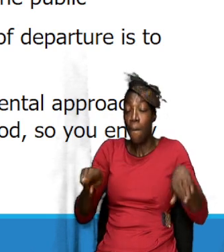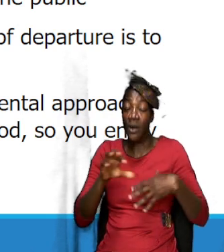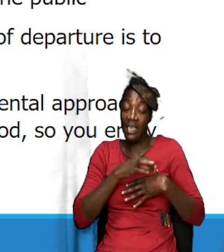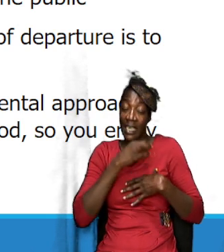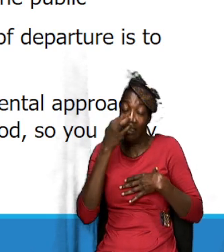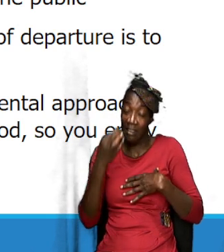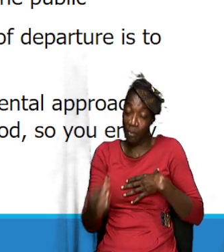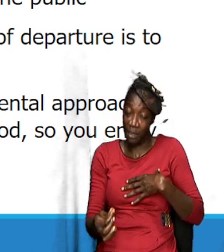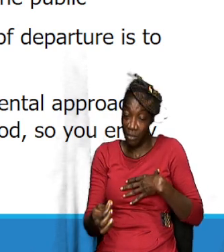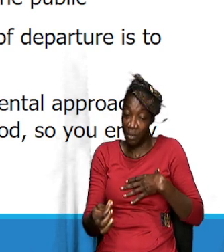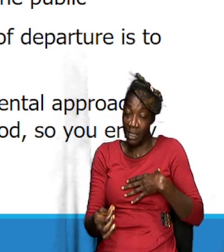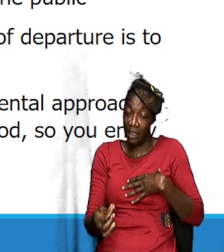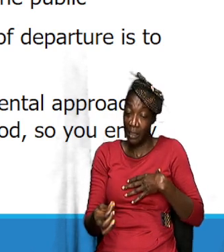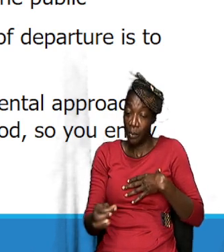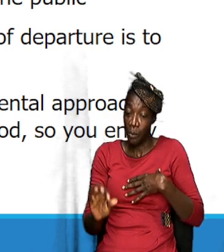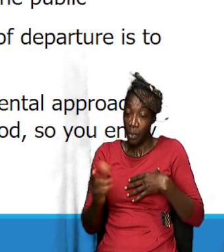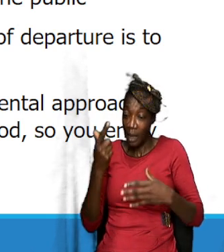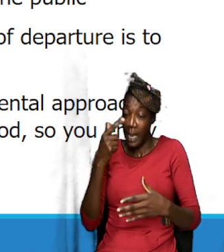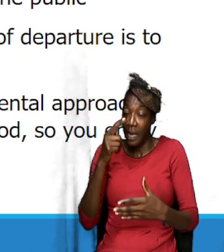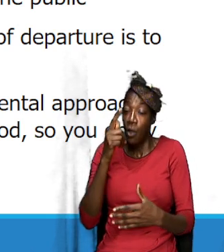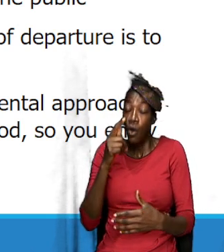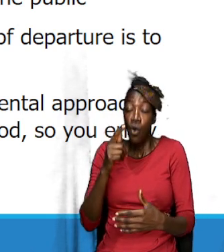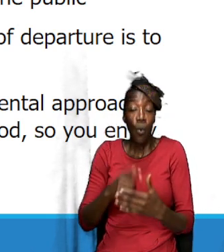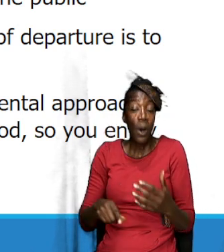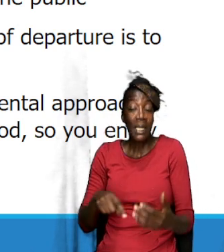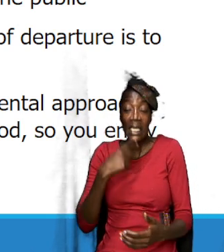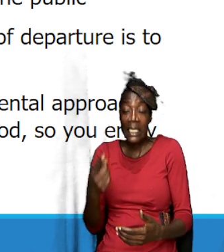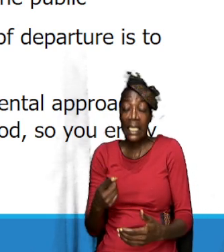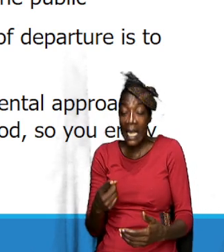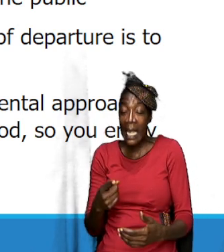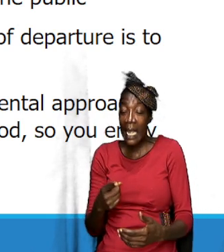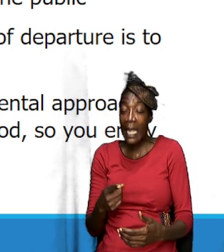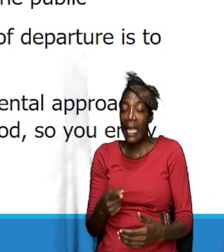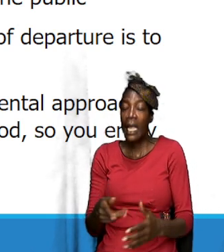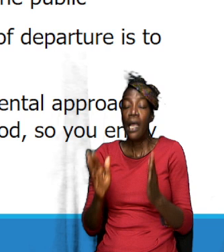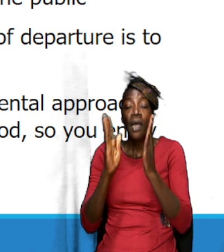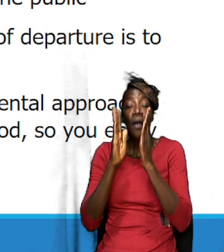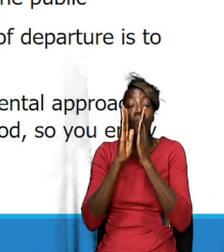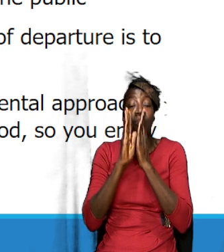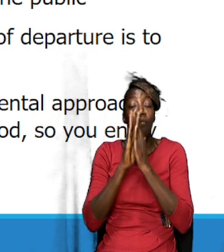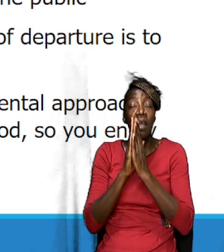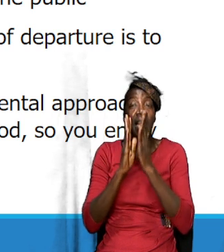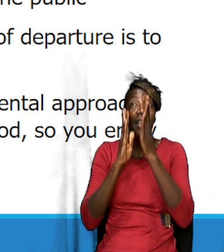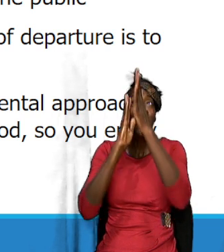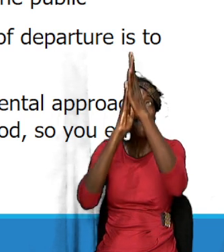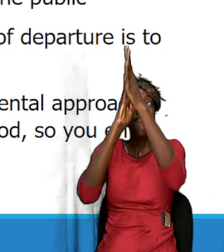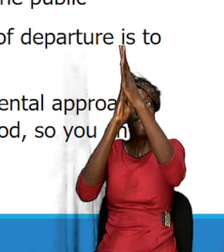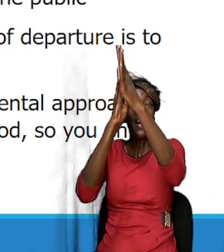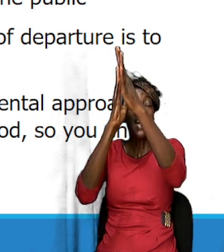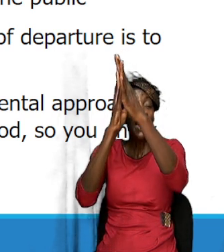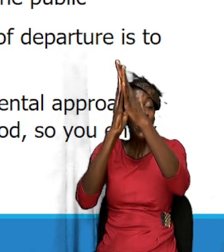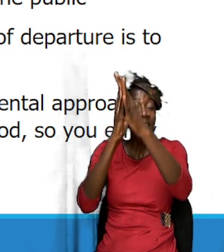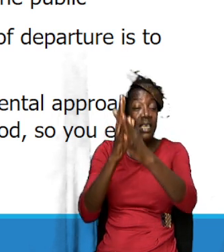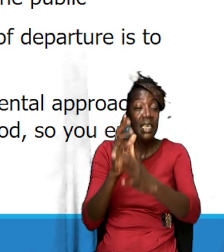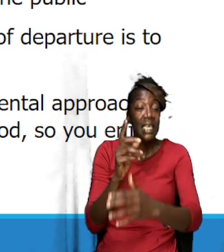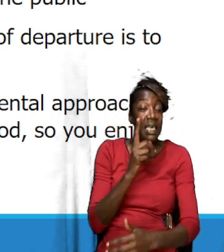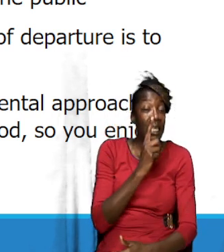behind what he was saying was that you should really pray to the Father in secret,